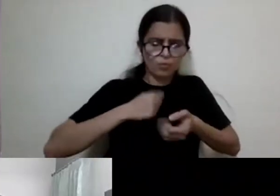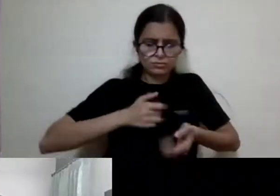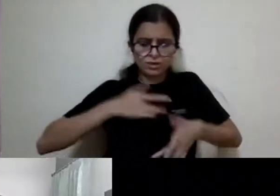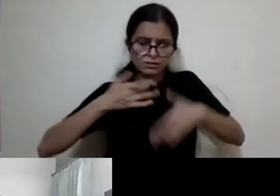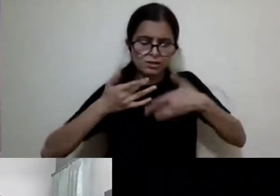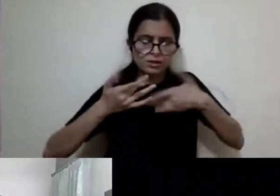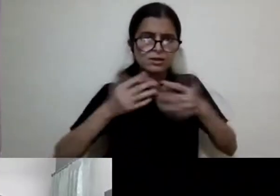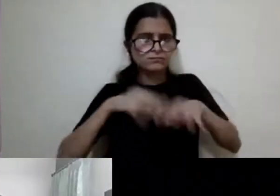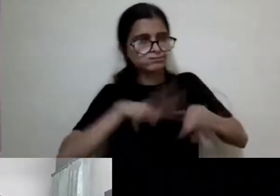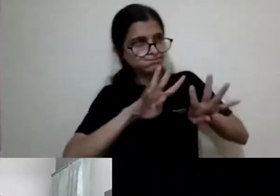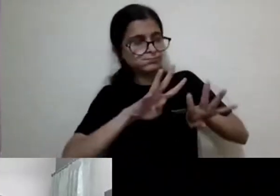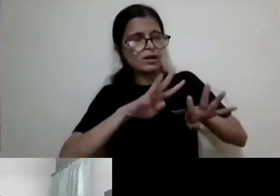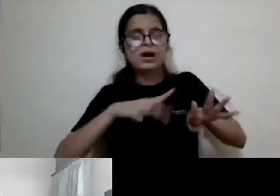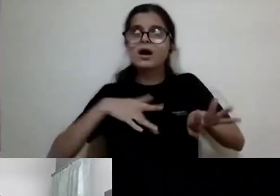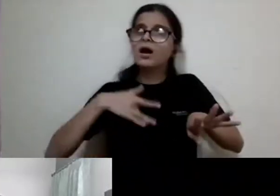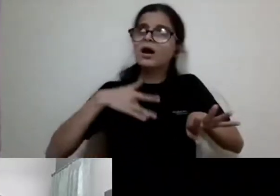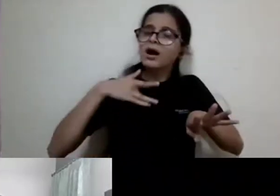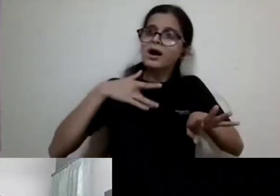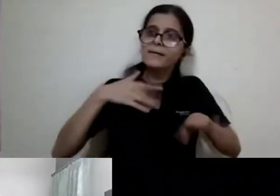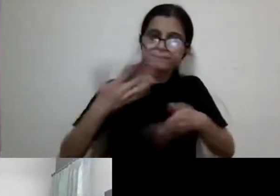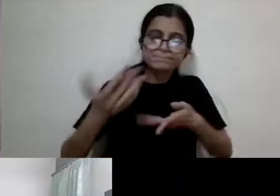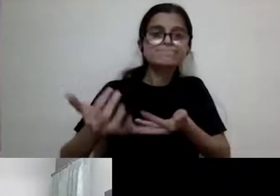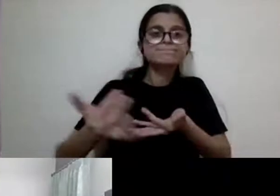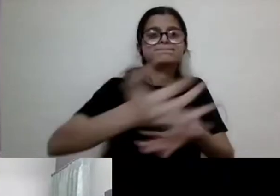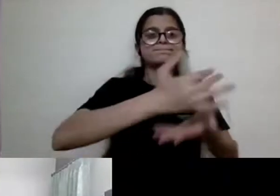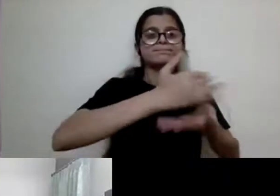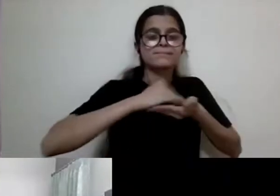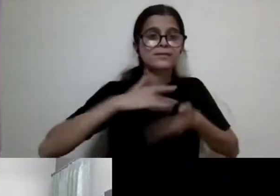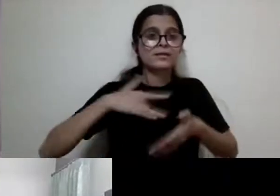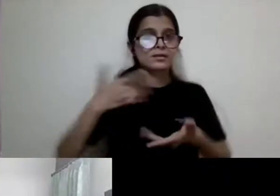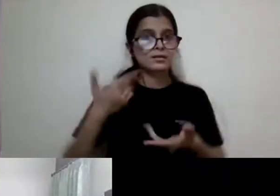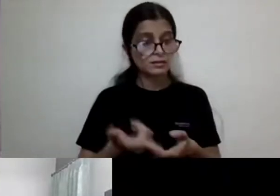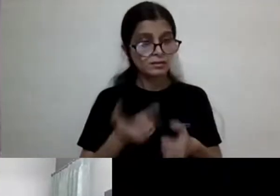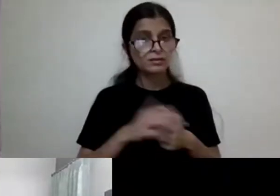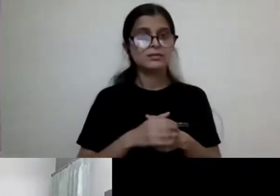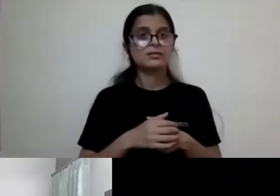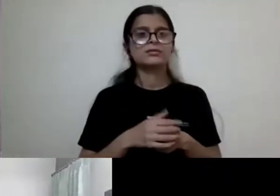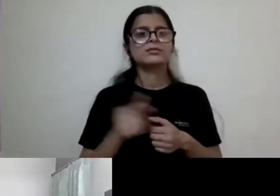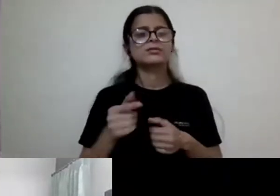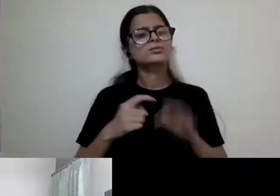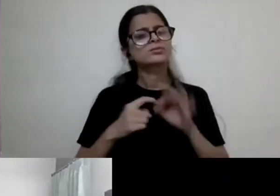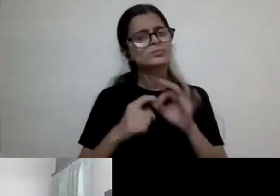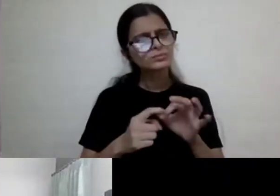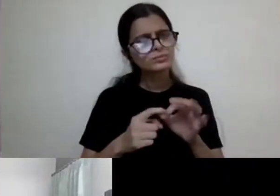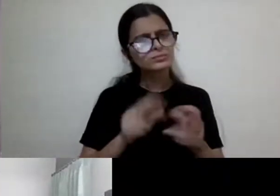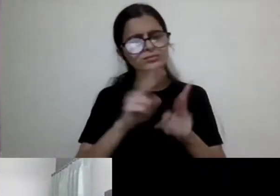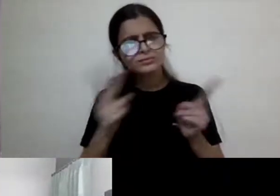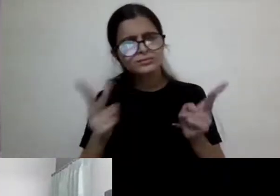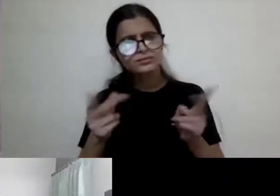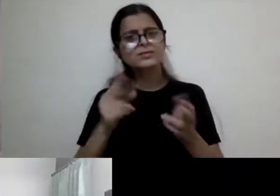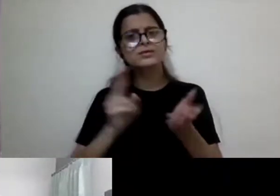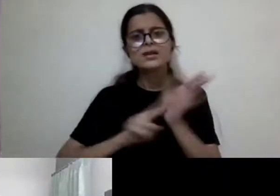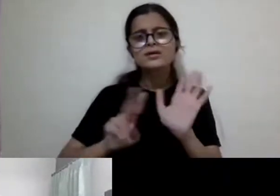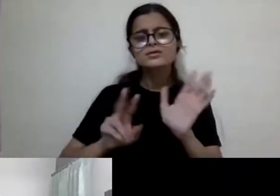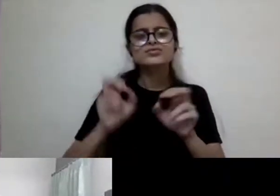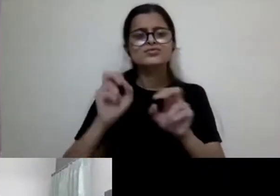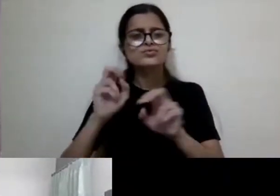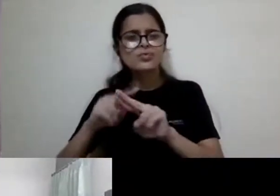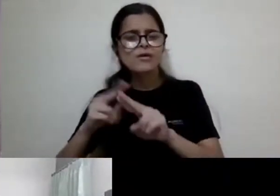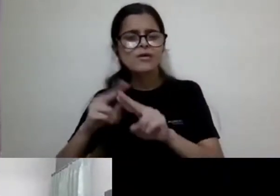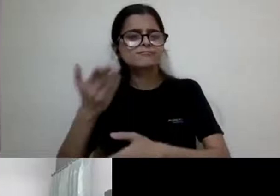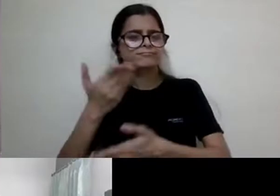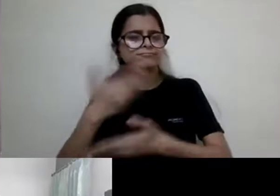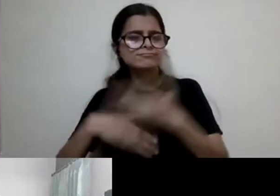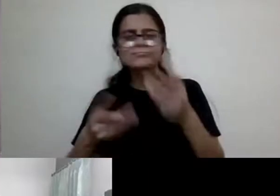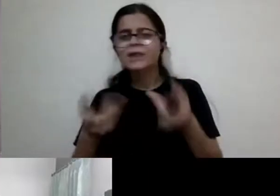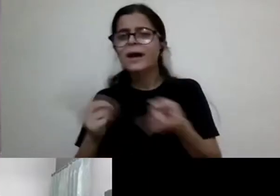information gatherers. So the question is, what is the kind of flavor or the tone or the nature of the gaze or the stare? Um,